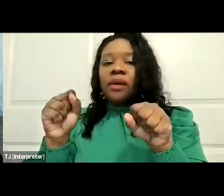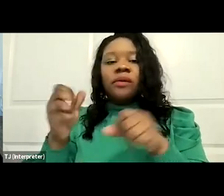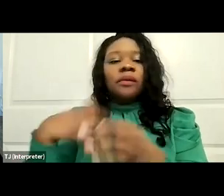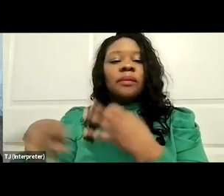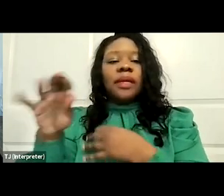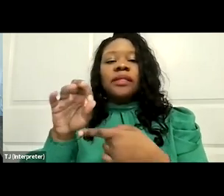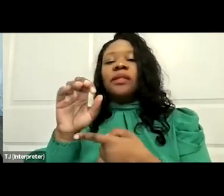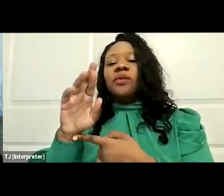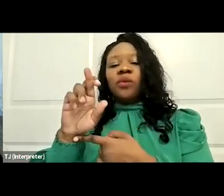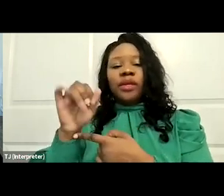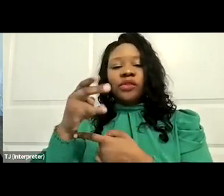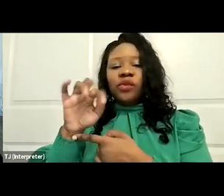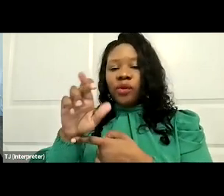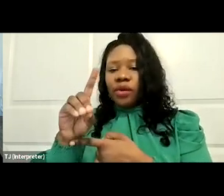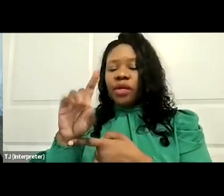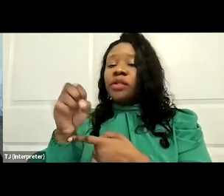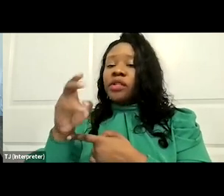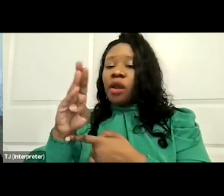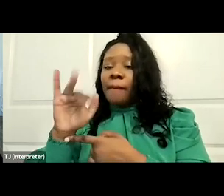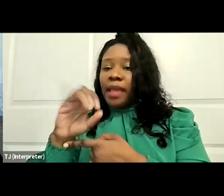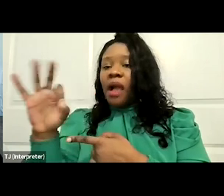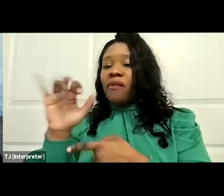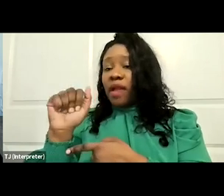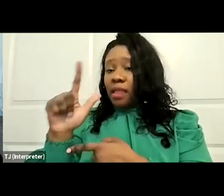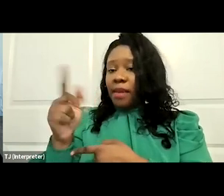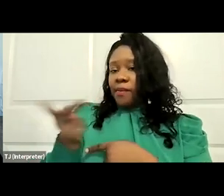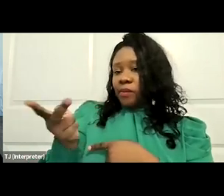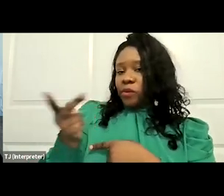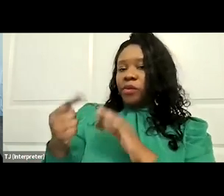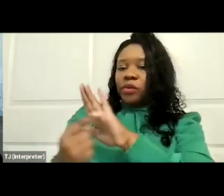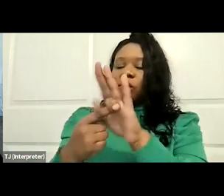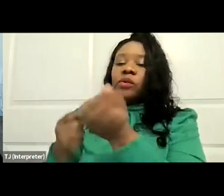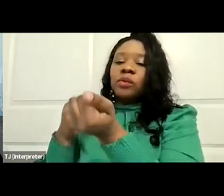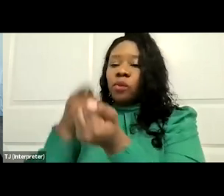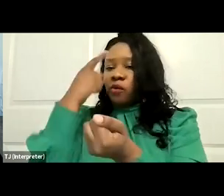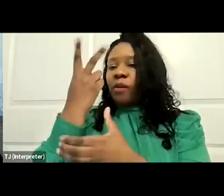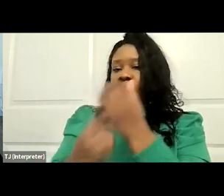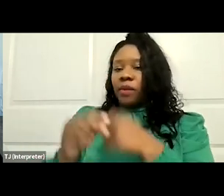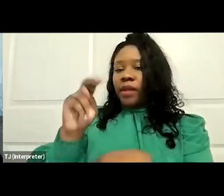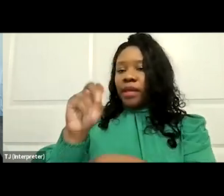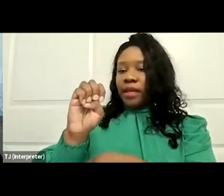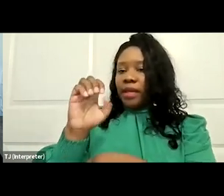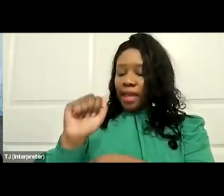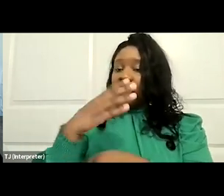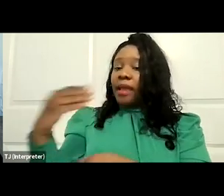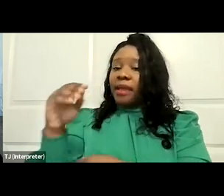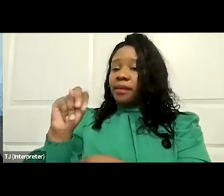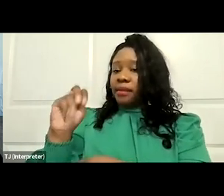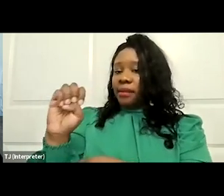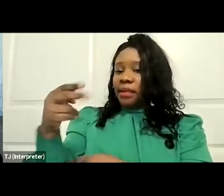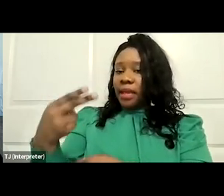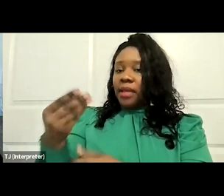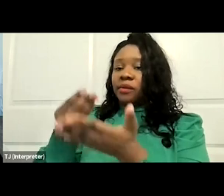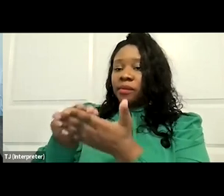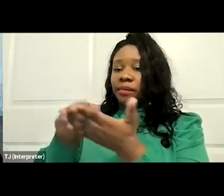Both have have shown support for both NEA and NEH funding, as